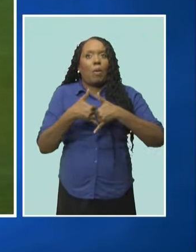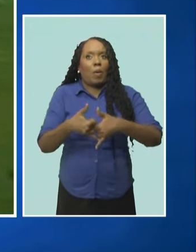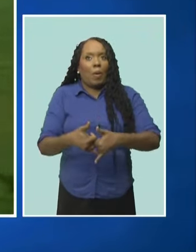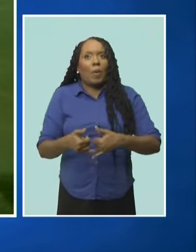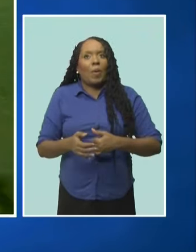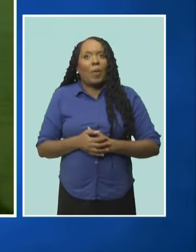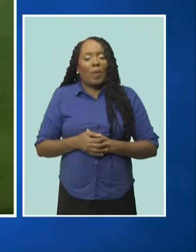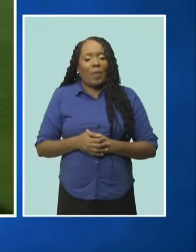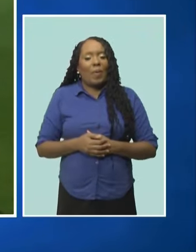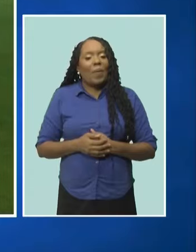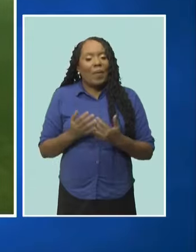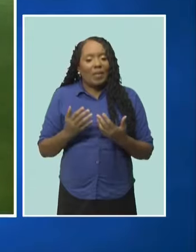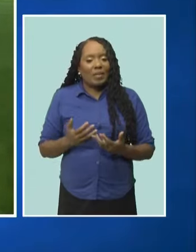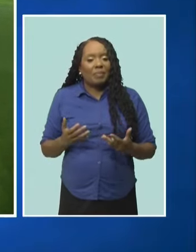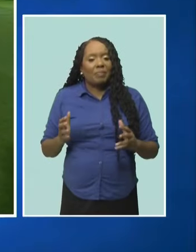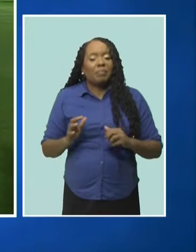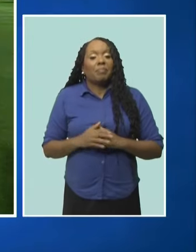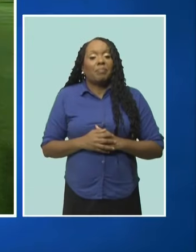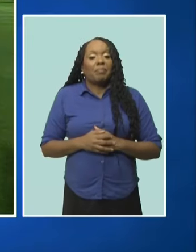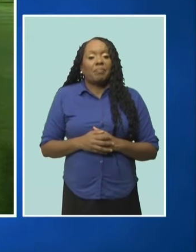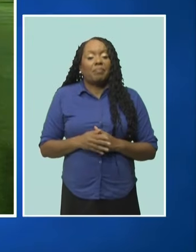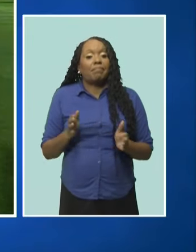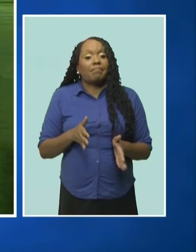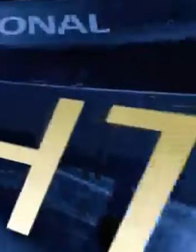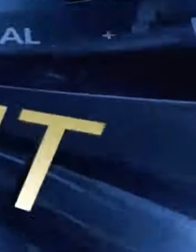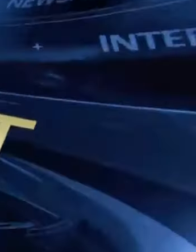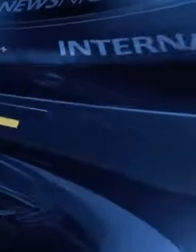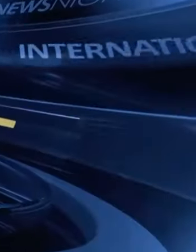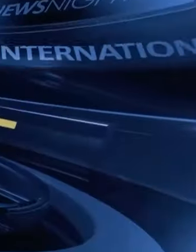Stacey Russell, CBC News.